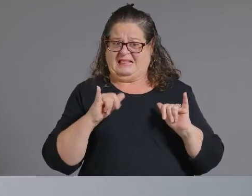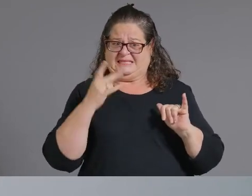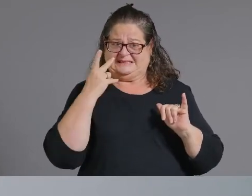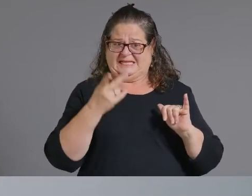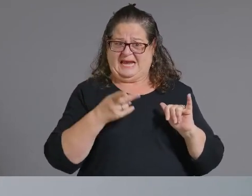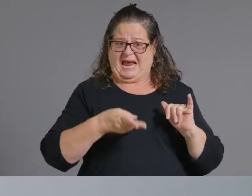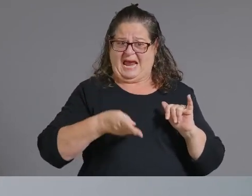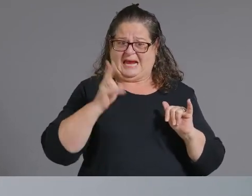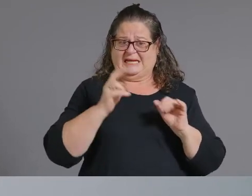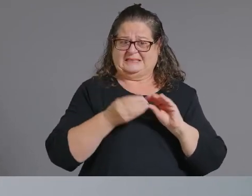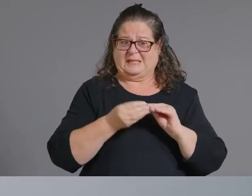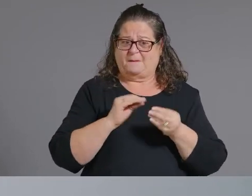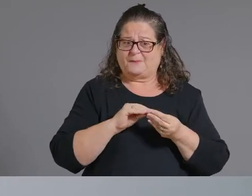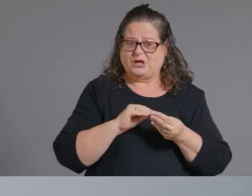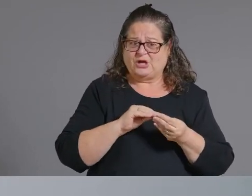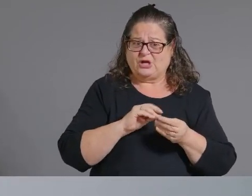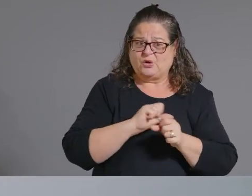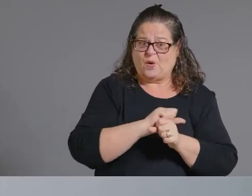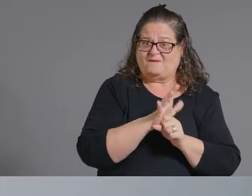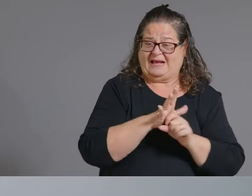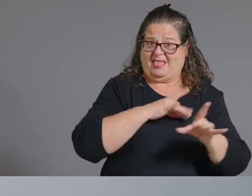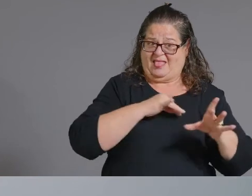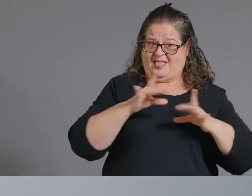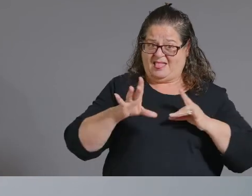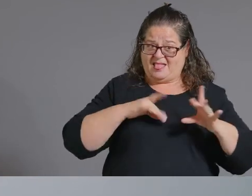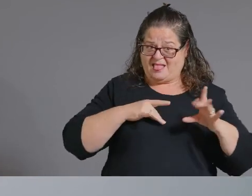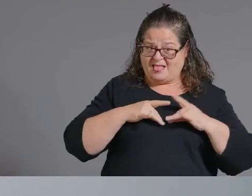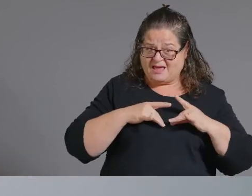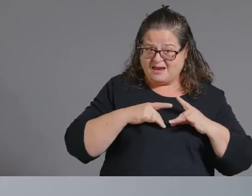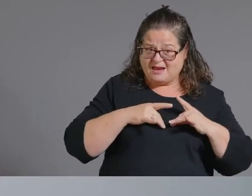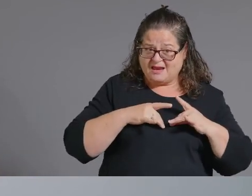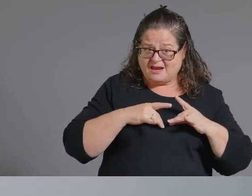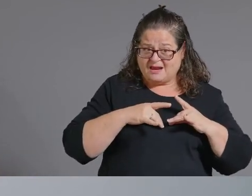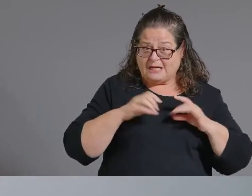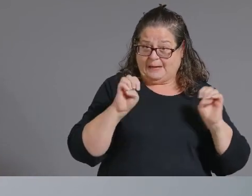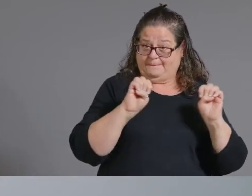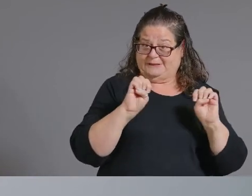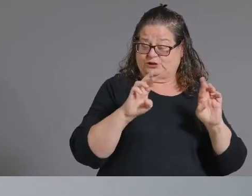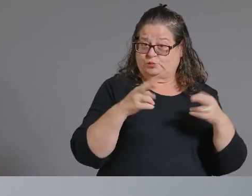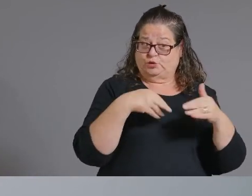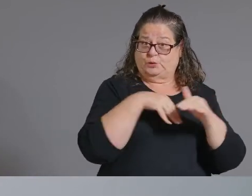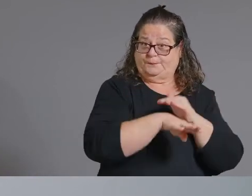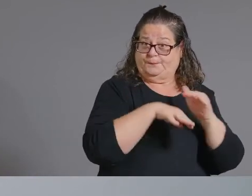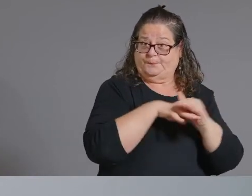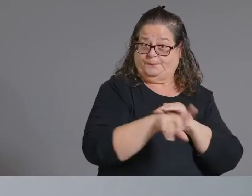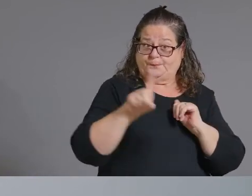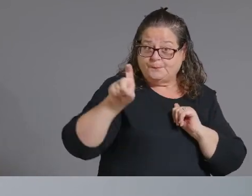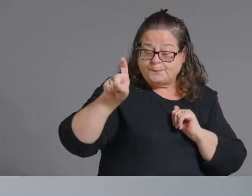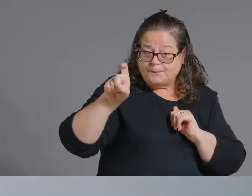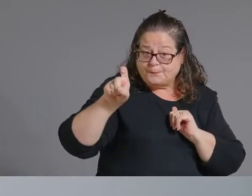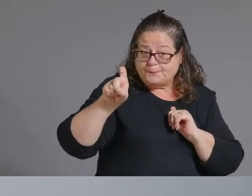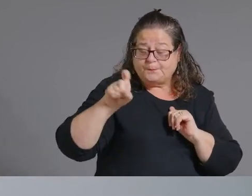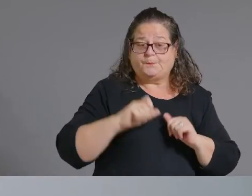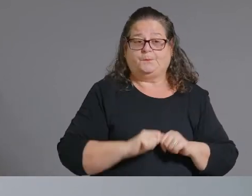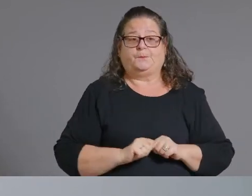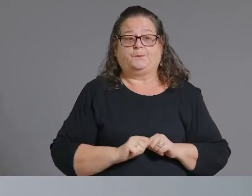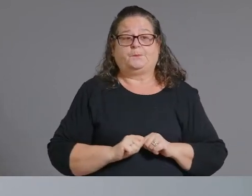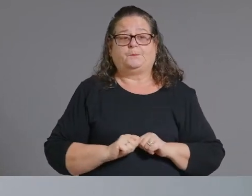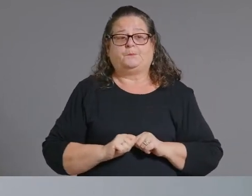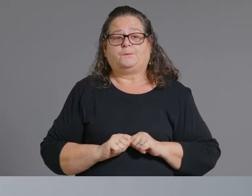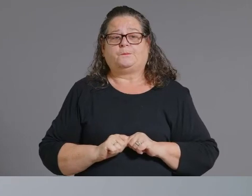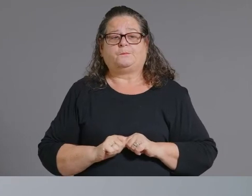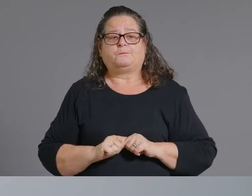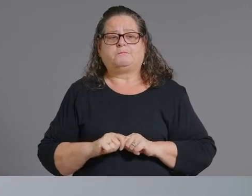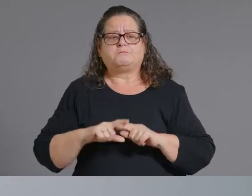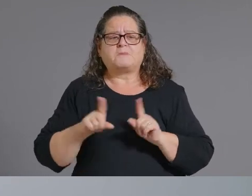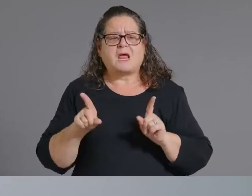cases in our emergency uh beds um and we're still seeing you know there's not very many cases of covid taking